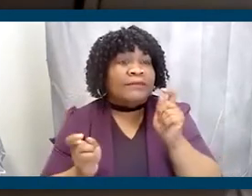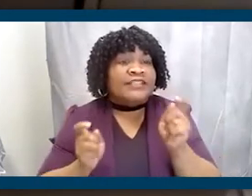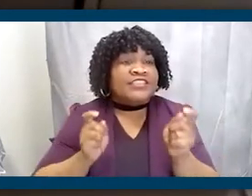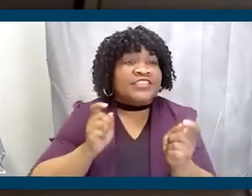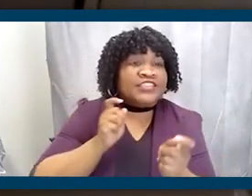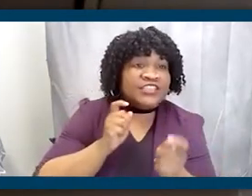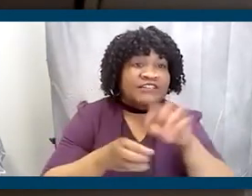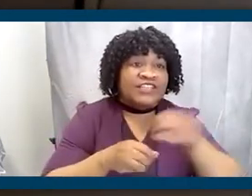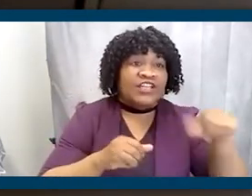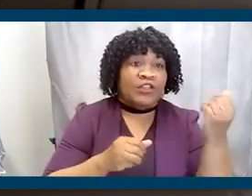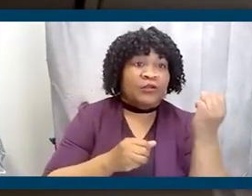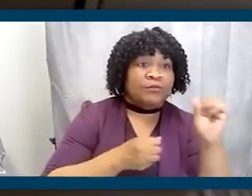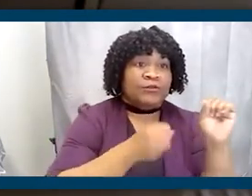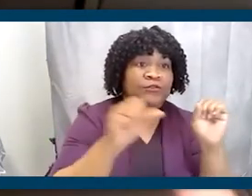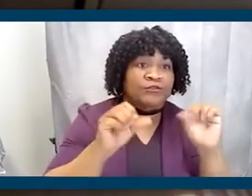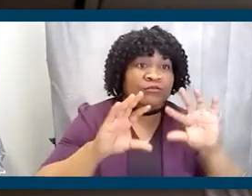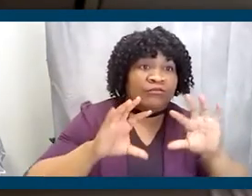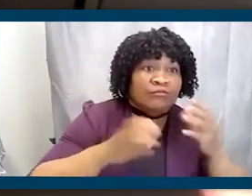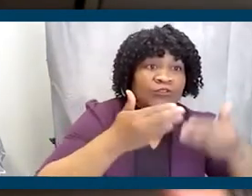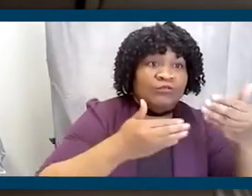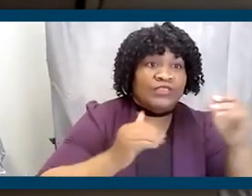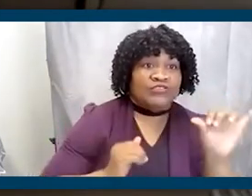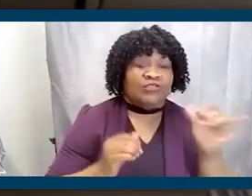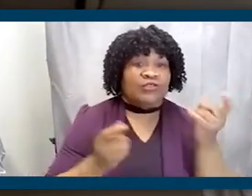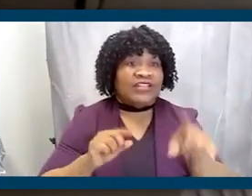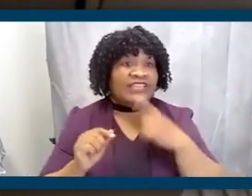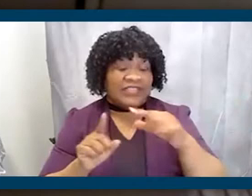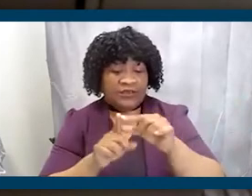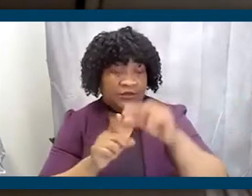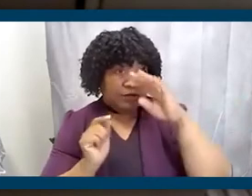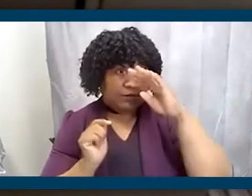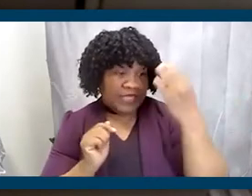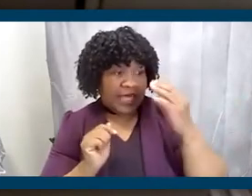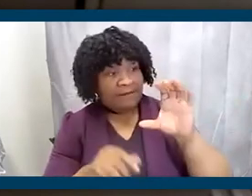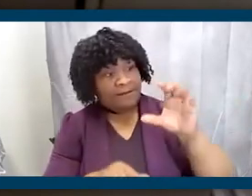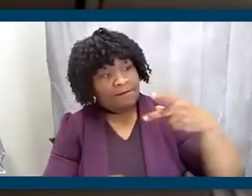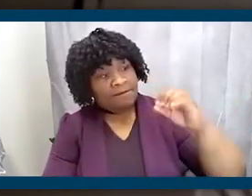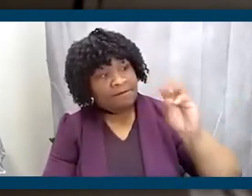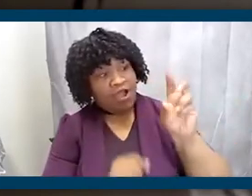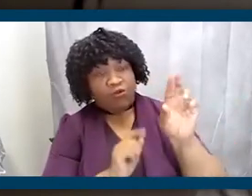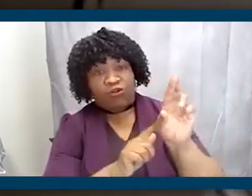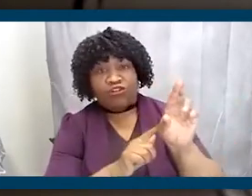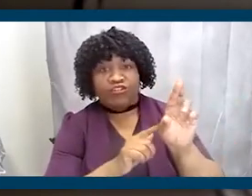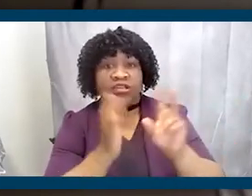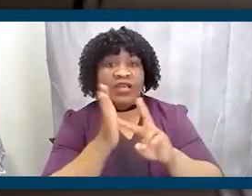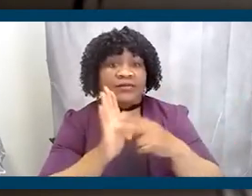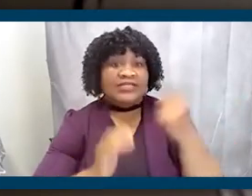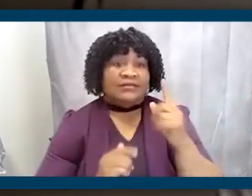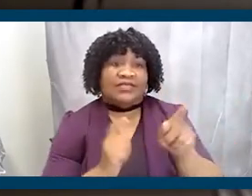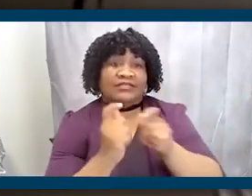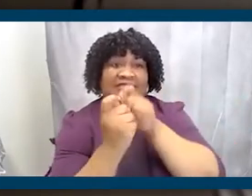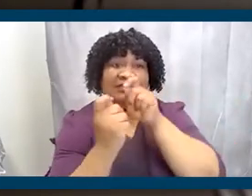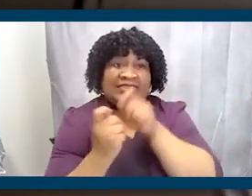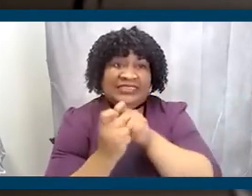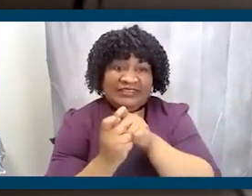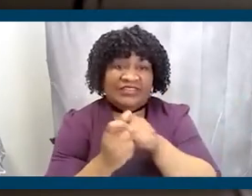movements. So when I say, you know, Black power, I do think it is something that is specific to